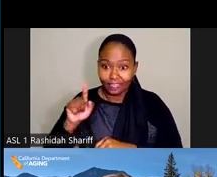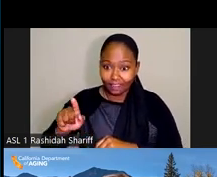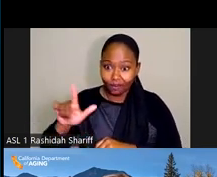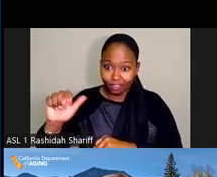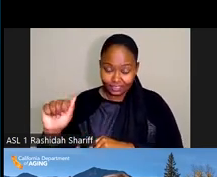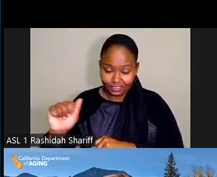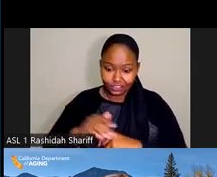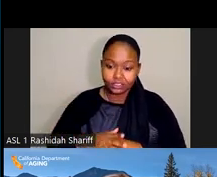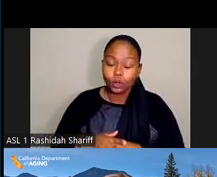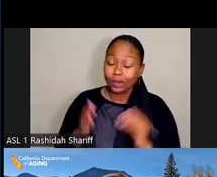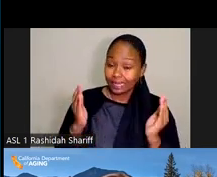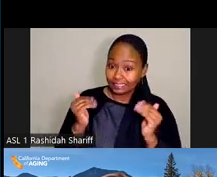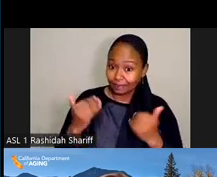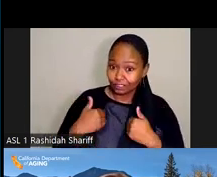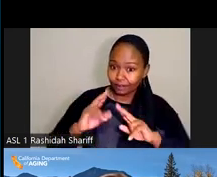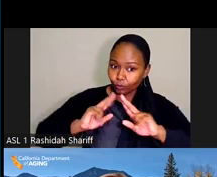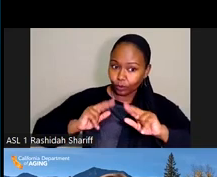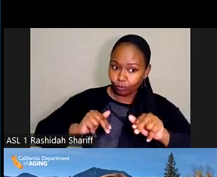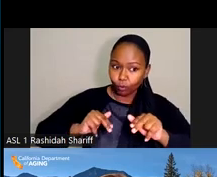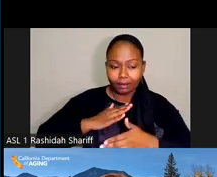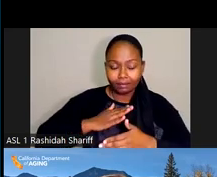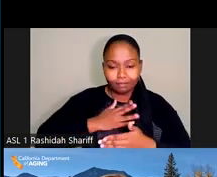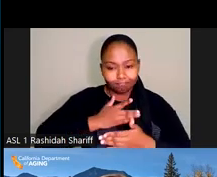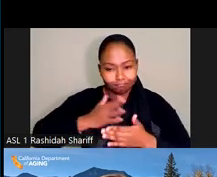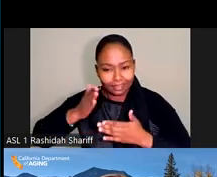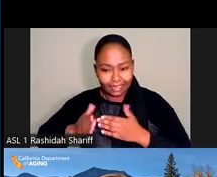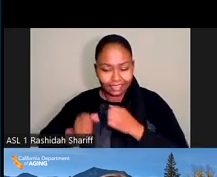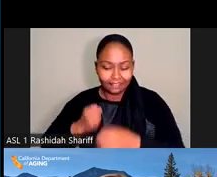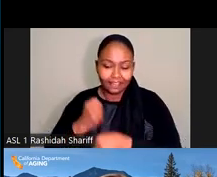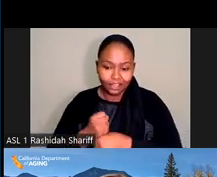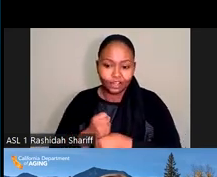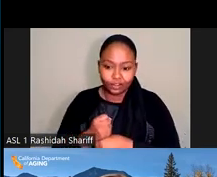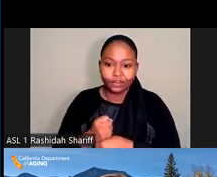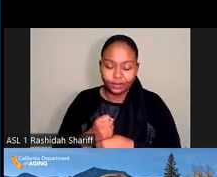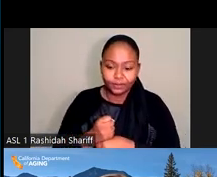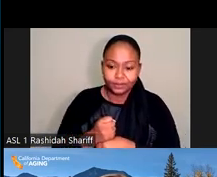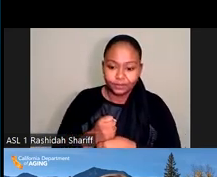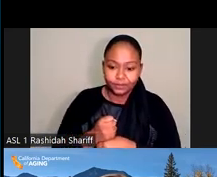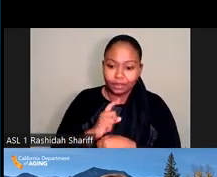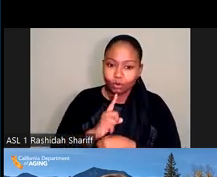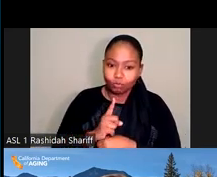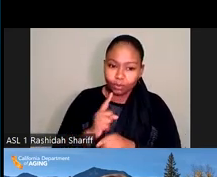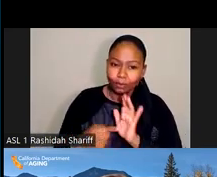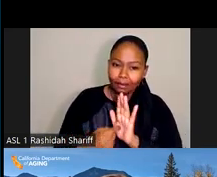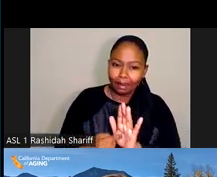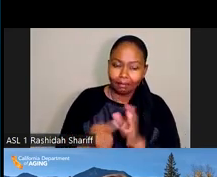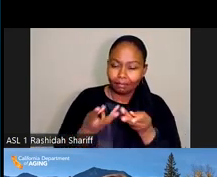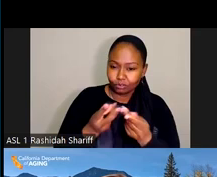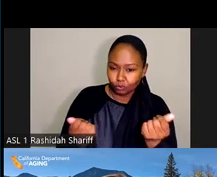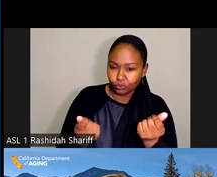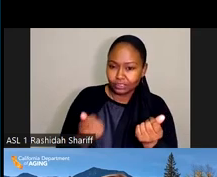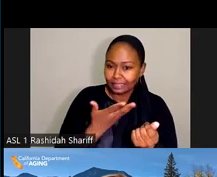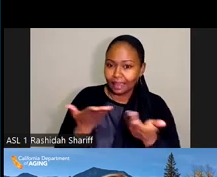expect to have a report that will come out by the end of the year following this convening that will highlight the solutions and